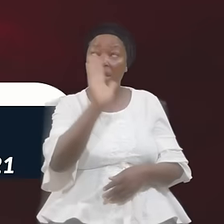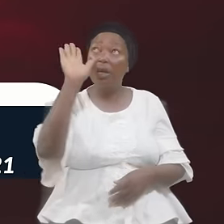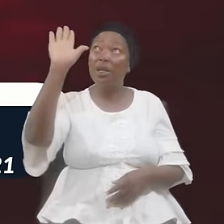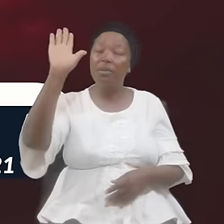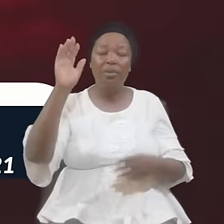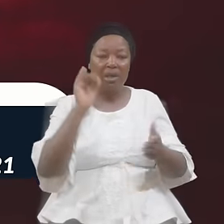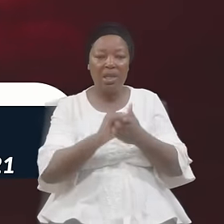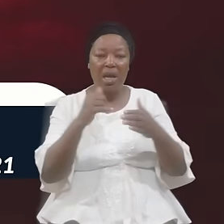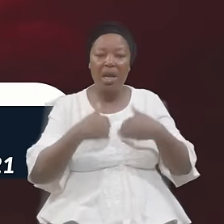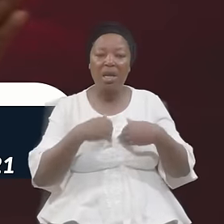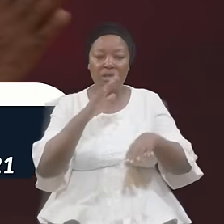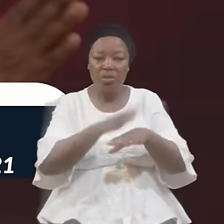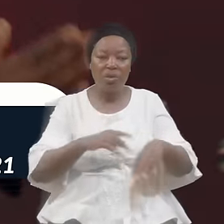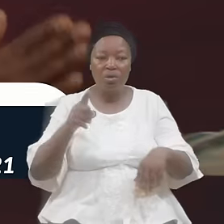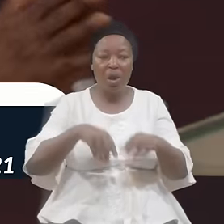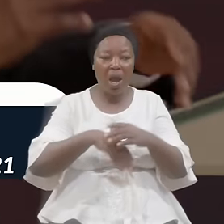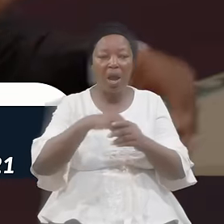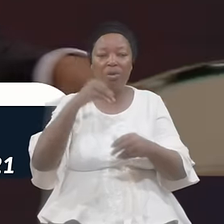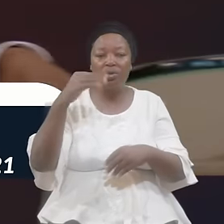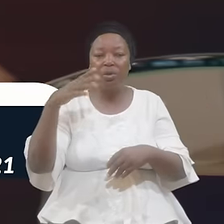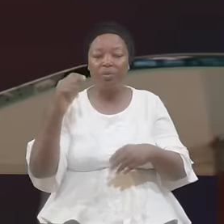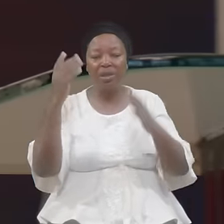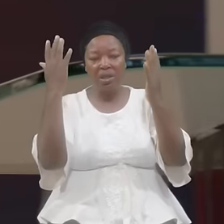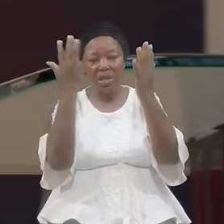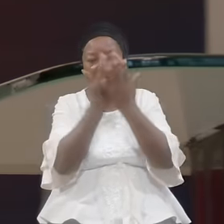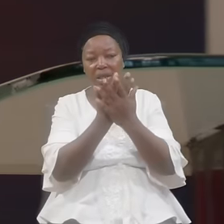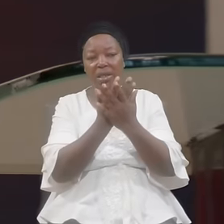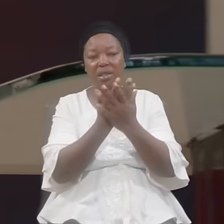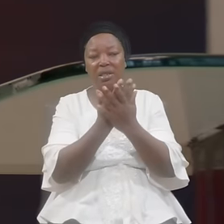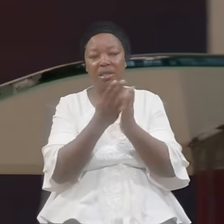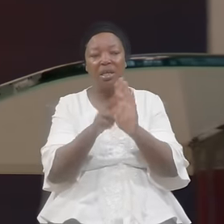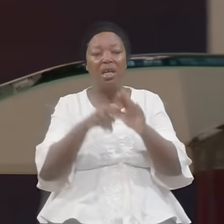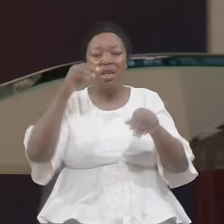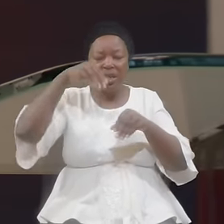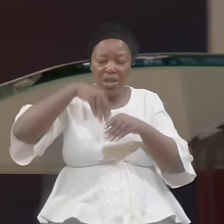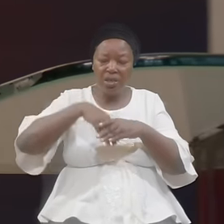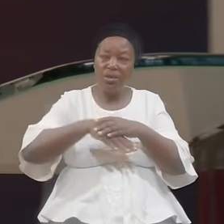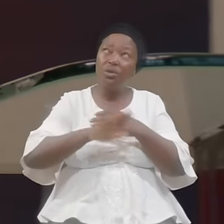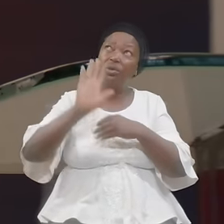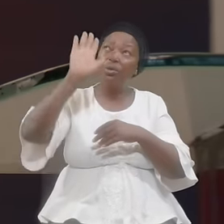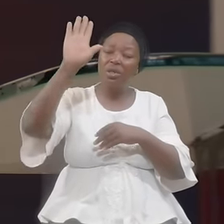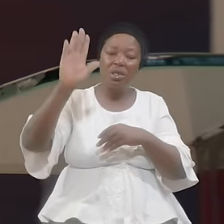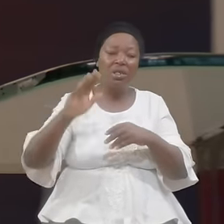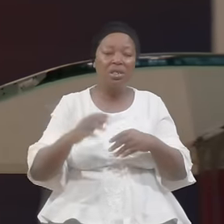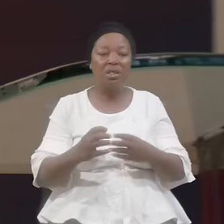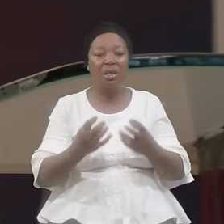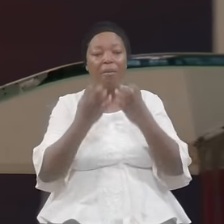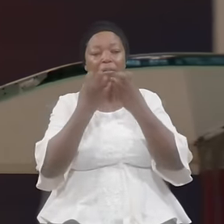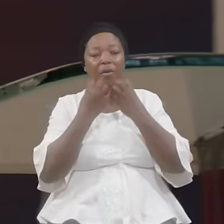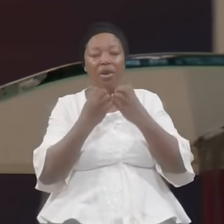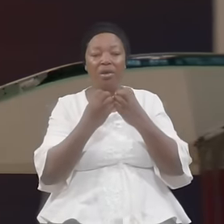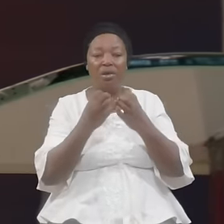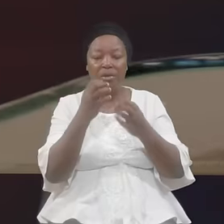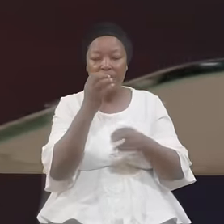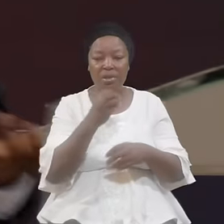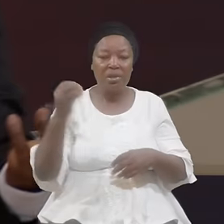Called You Out Of Darkness Into His Marvelous Light